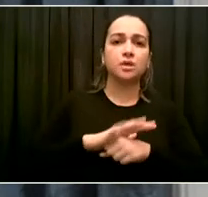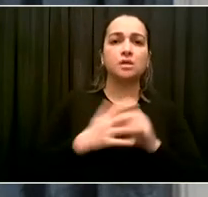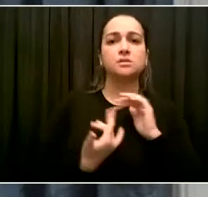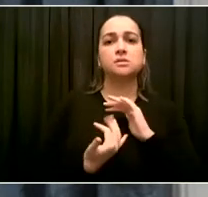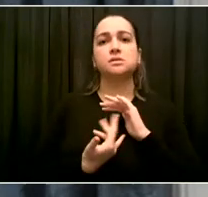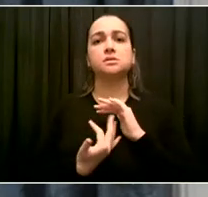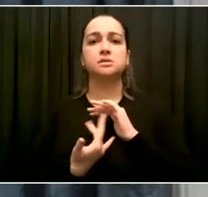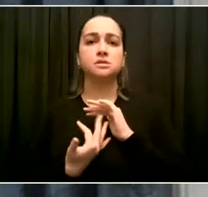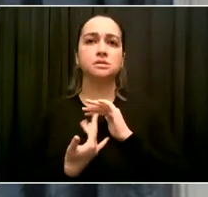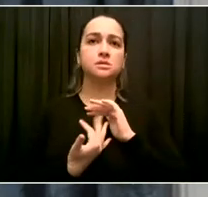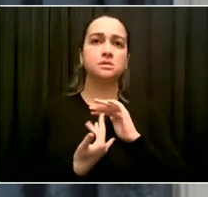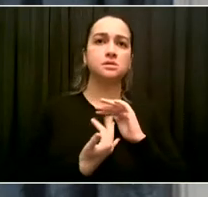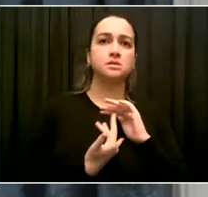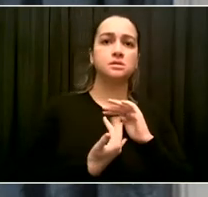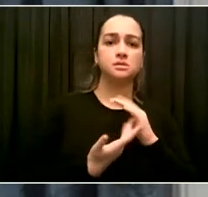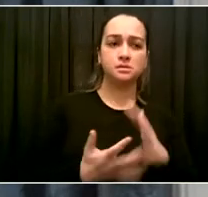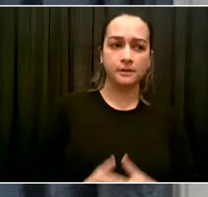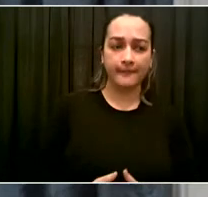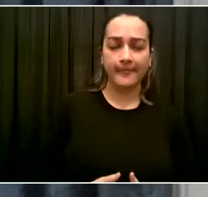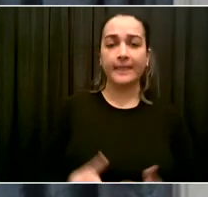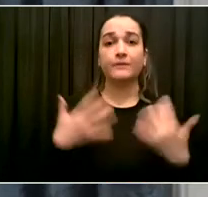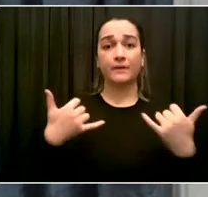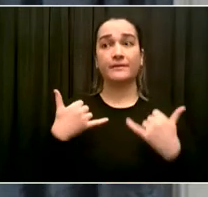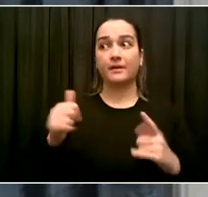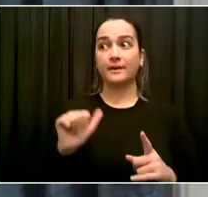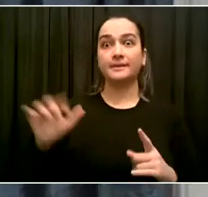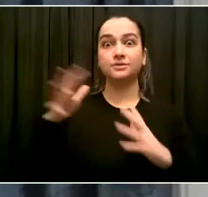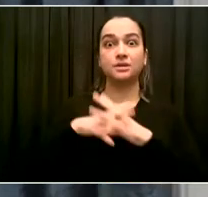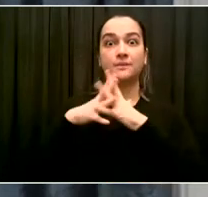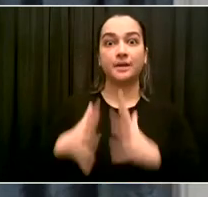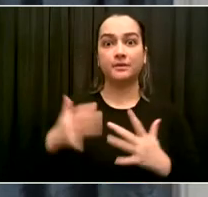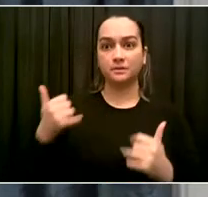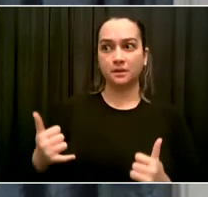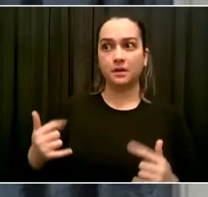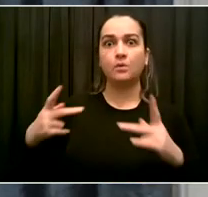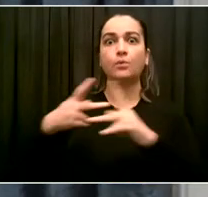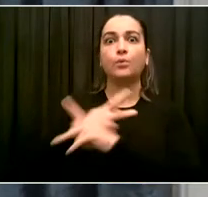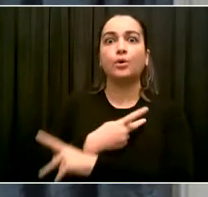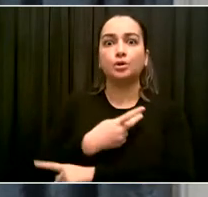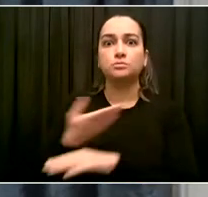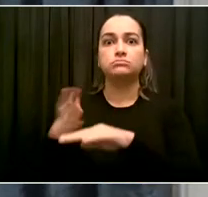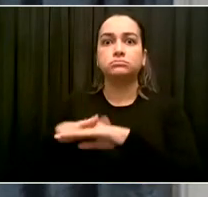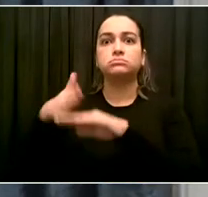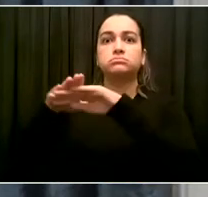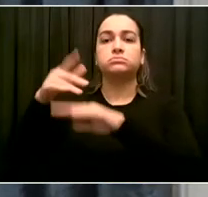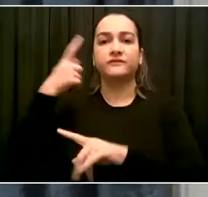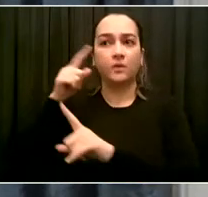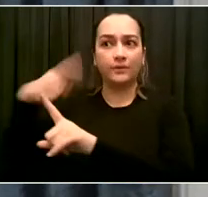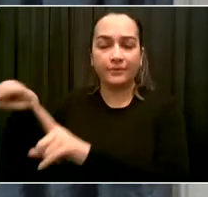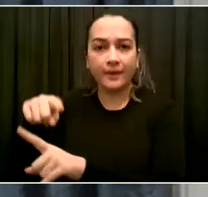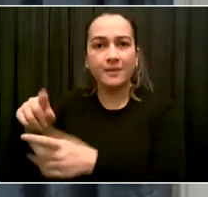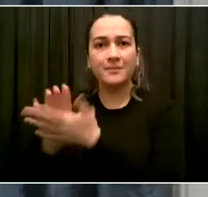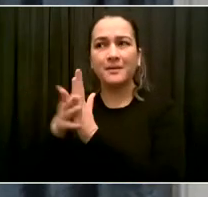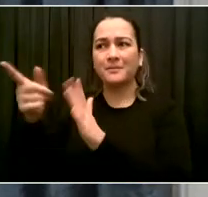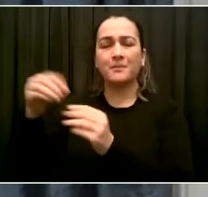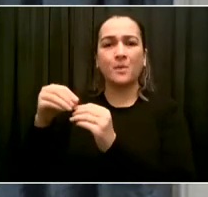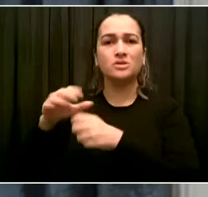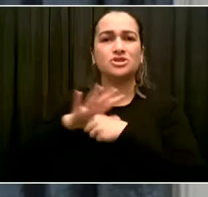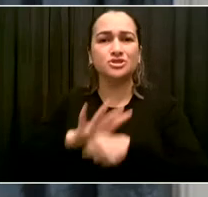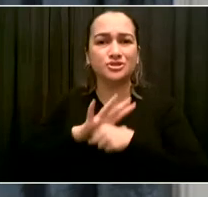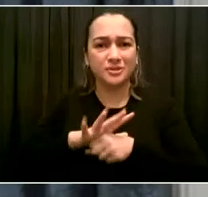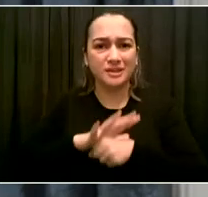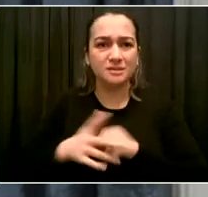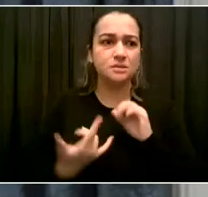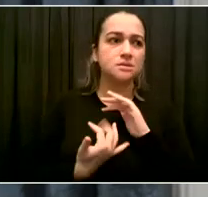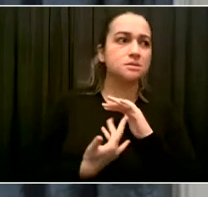can't overemphasize it. But in addition to everything else that is going on, food insecurity,